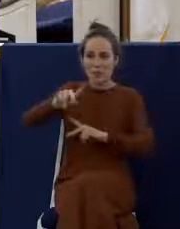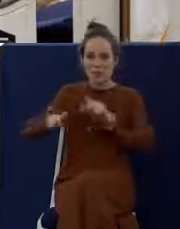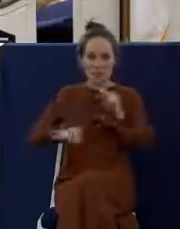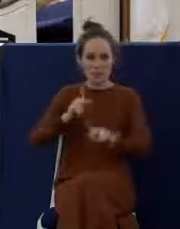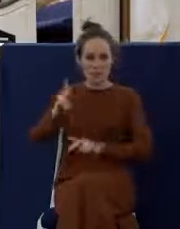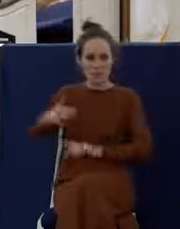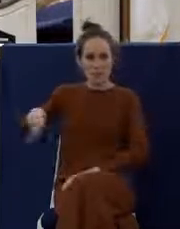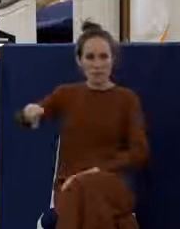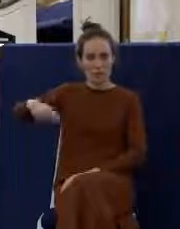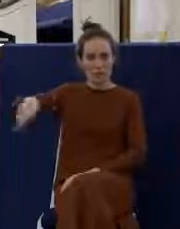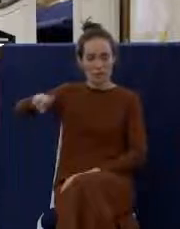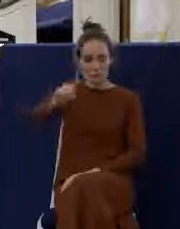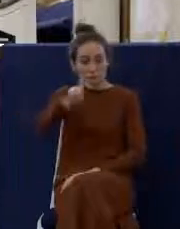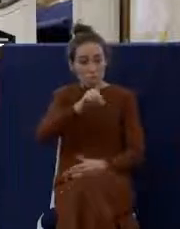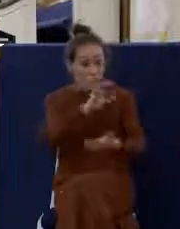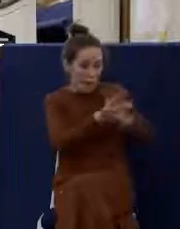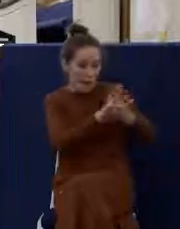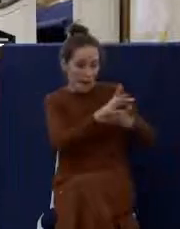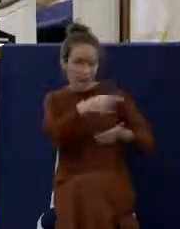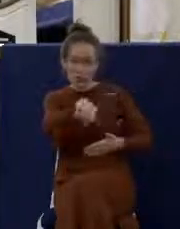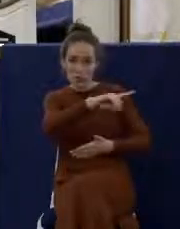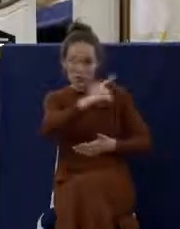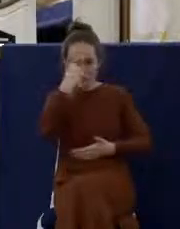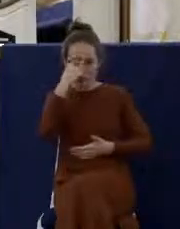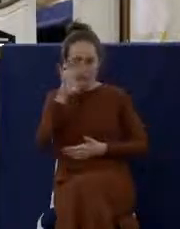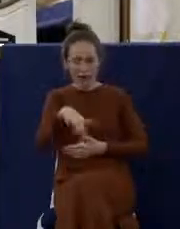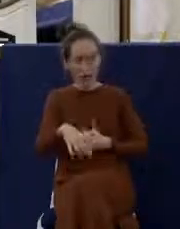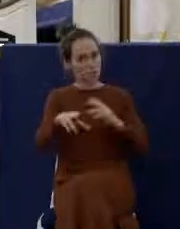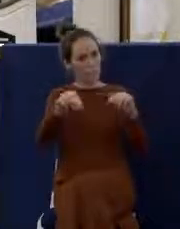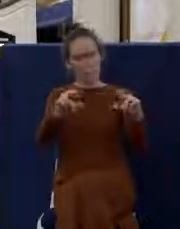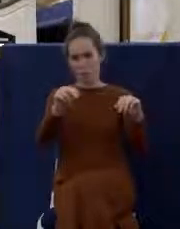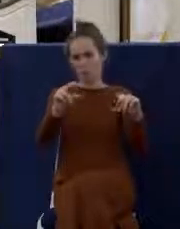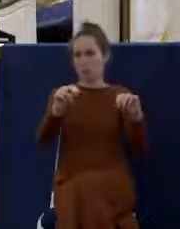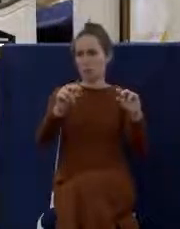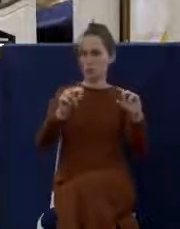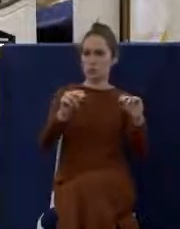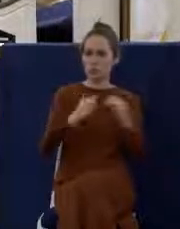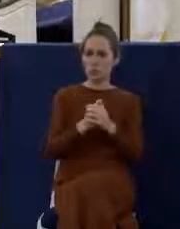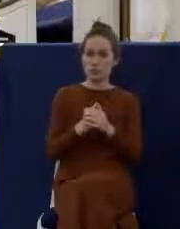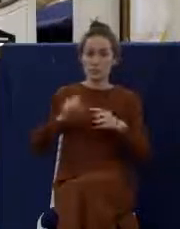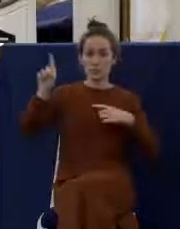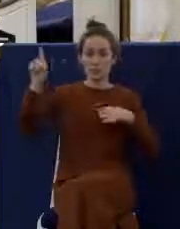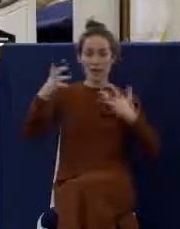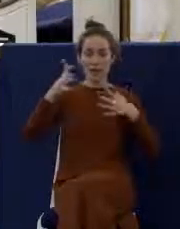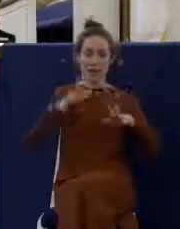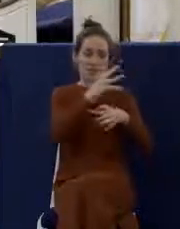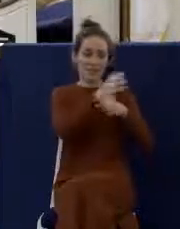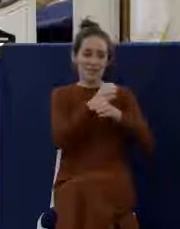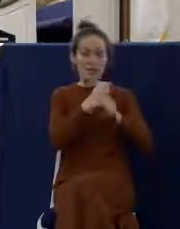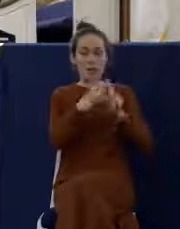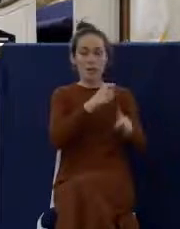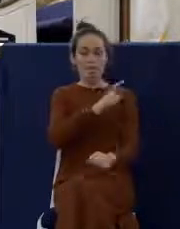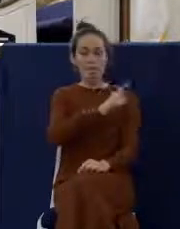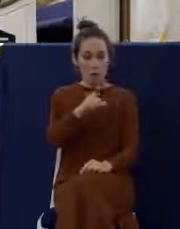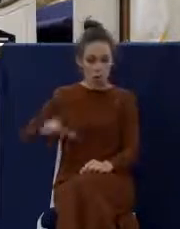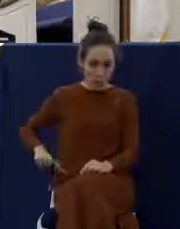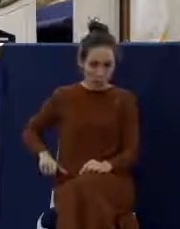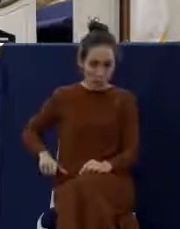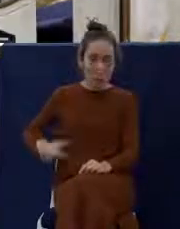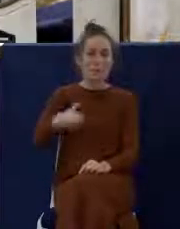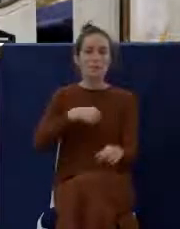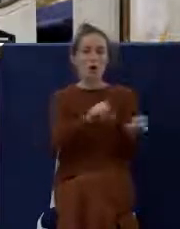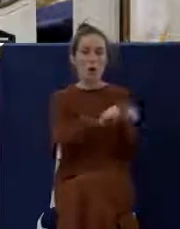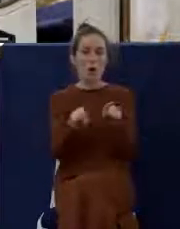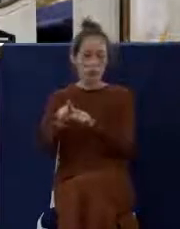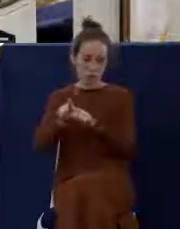say to you? Shall I praise you in this? I praise you not. For I have received of the Lord that which also I delivered